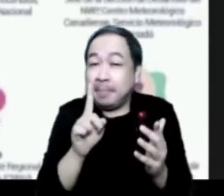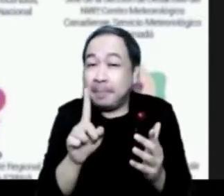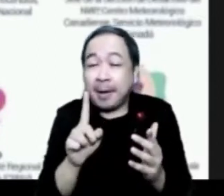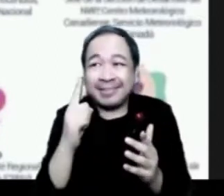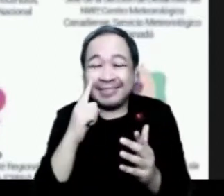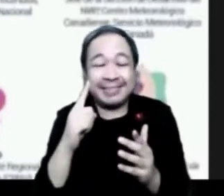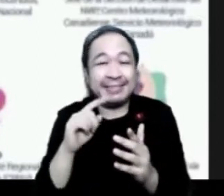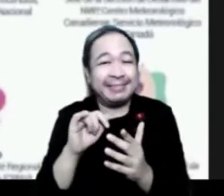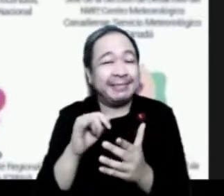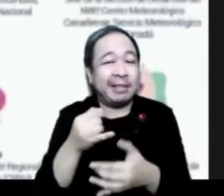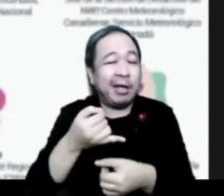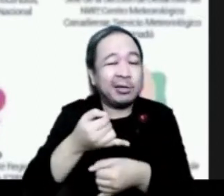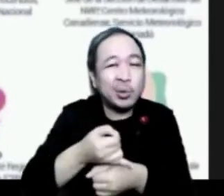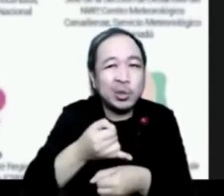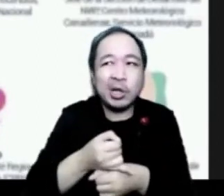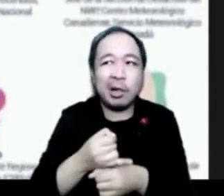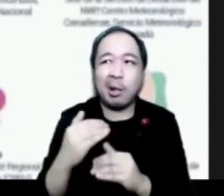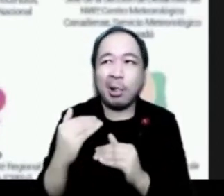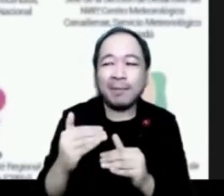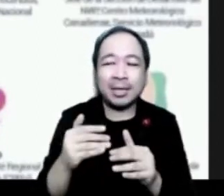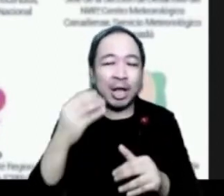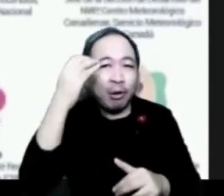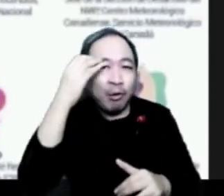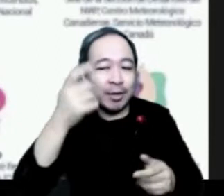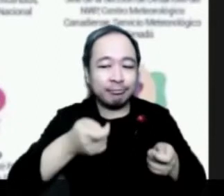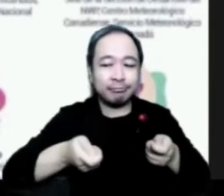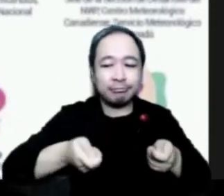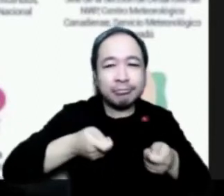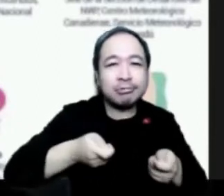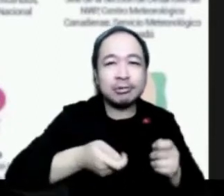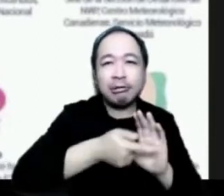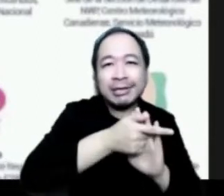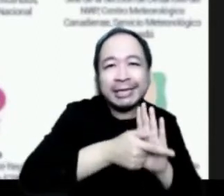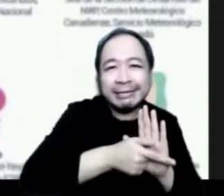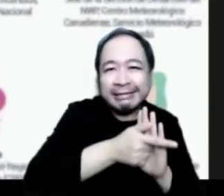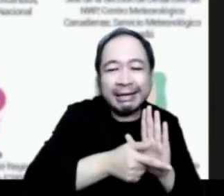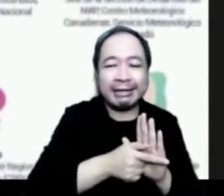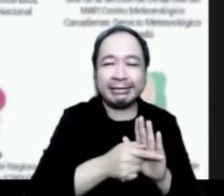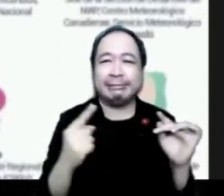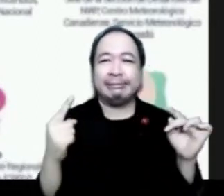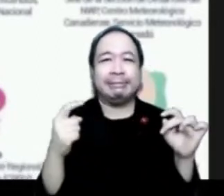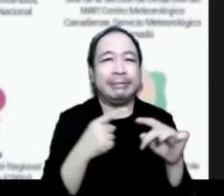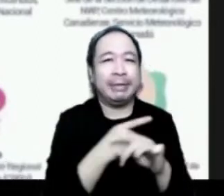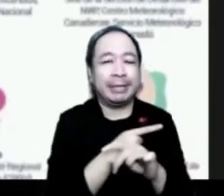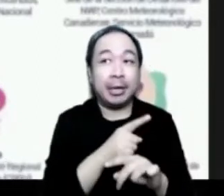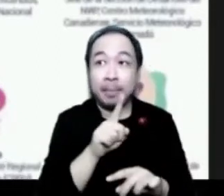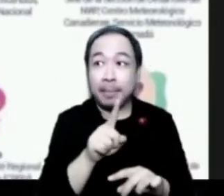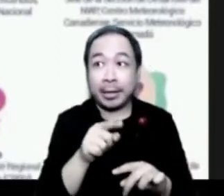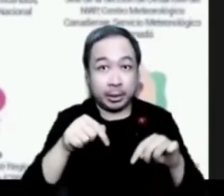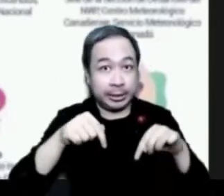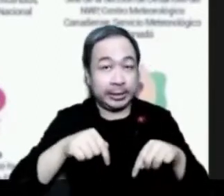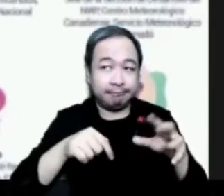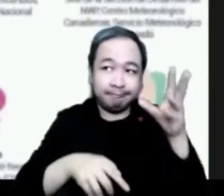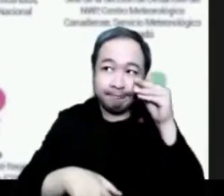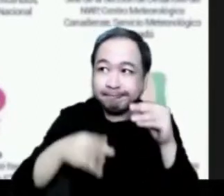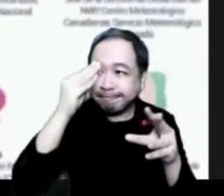governance, legal frameworks, etc. So it's all that we have listened now in this session is very useful to share with all the